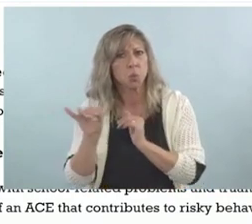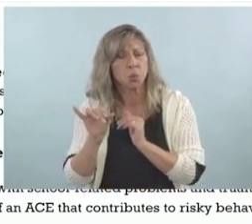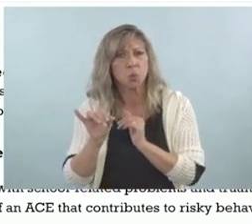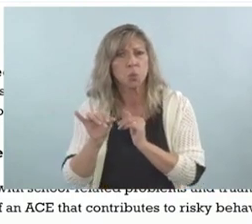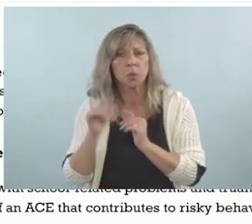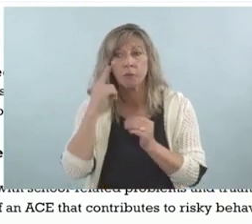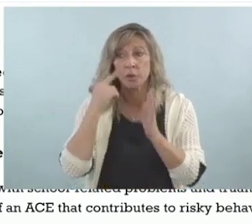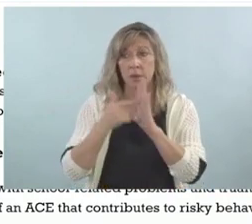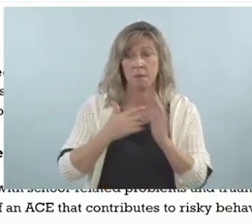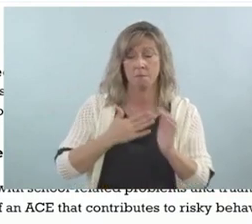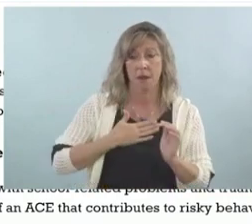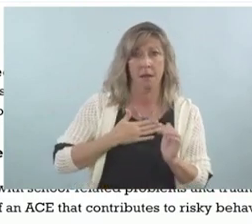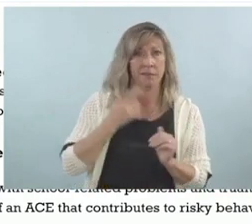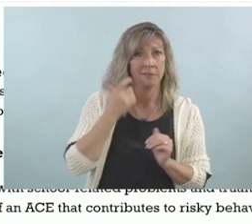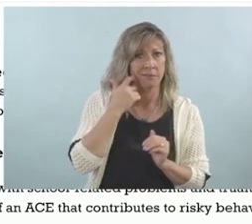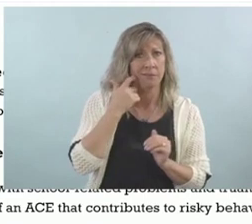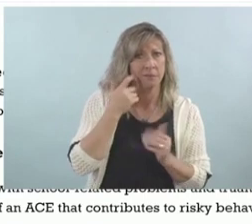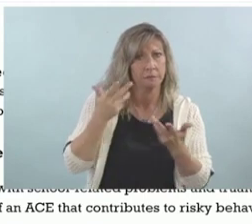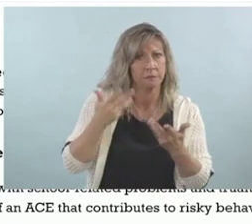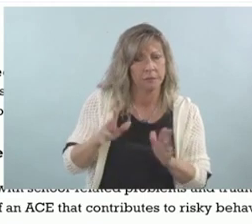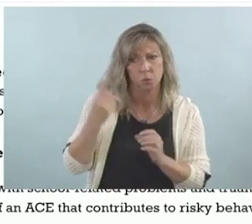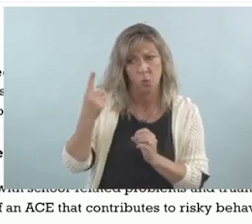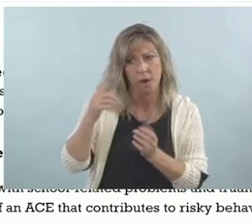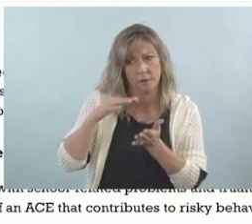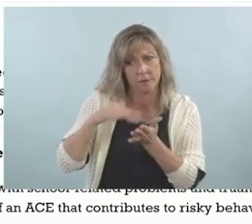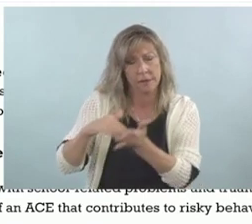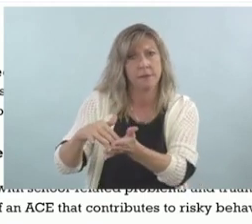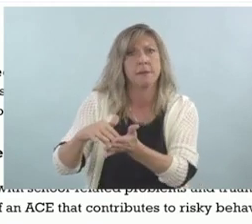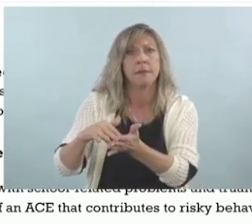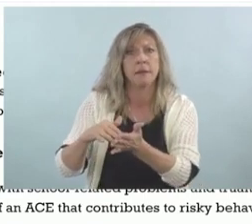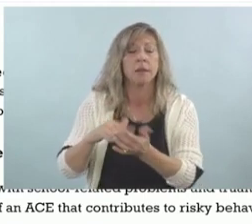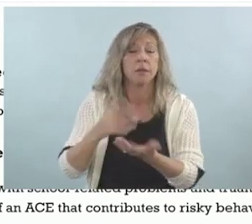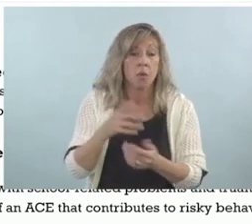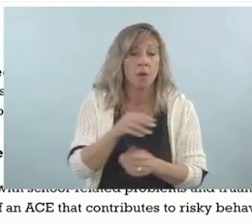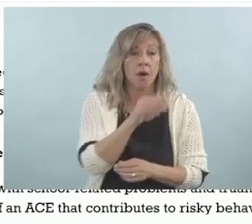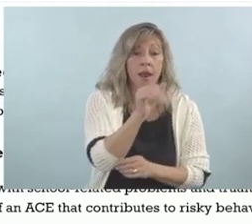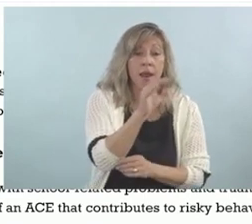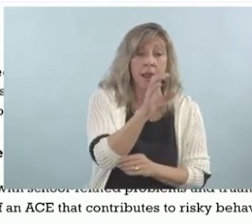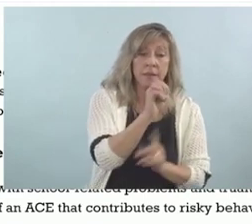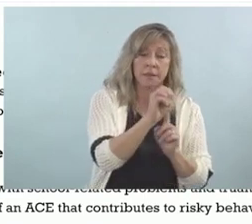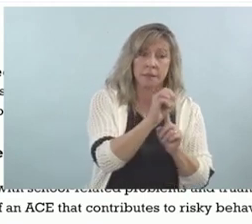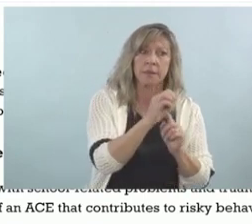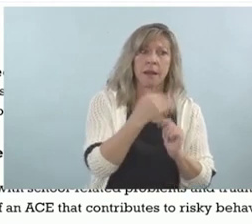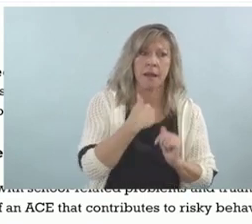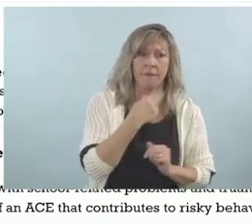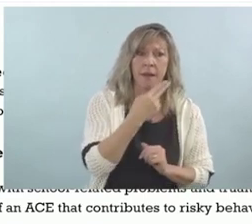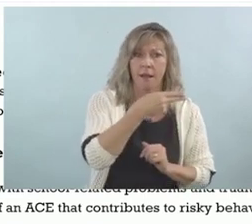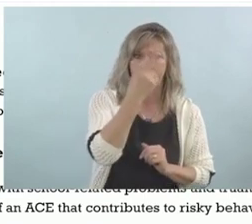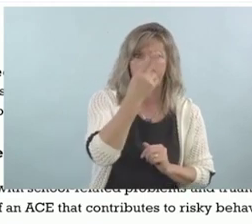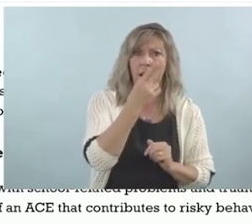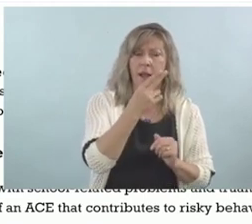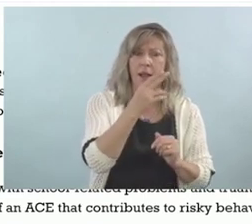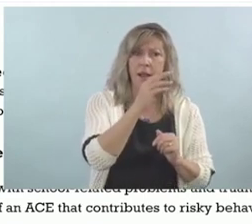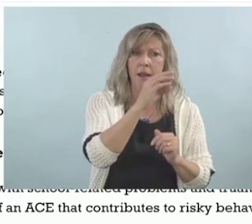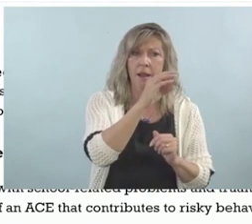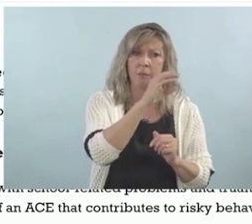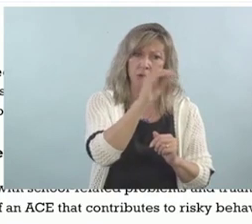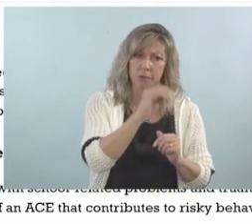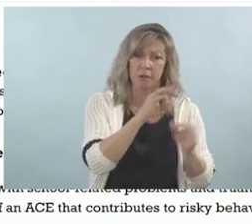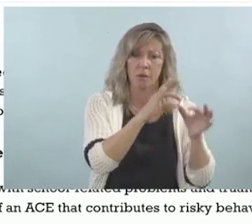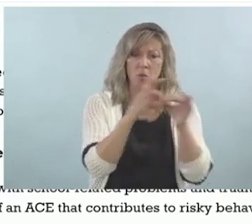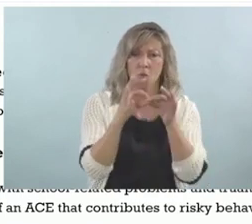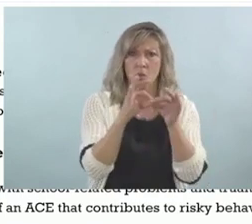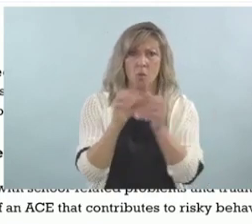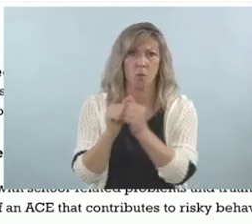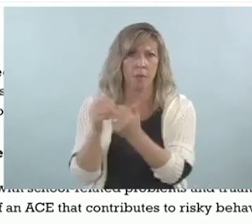that ACEs, high ACEs correlate with the prison population. One study revealed that